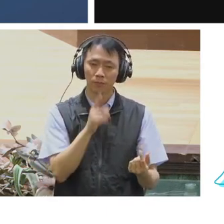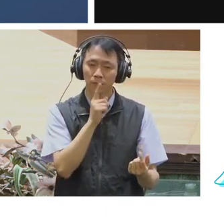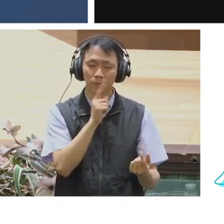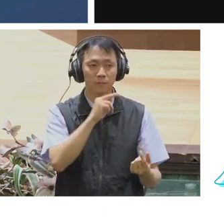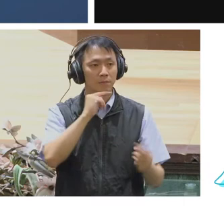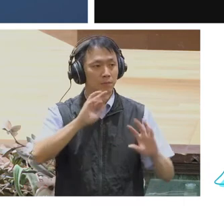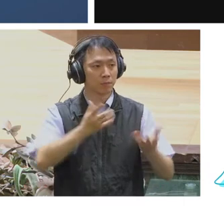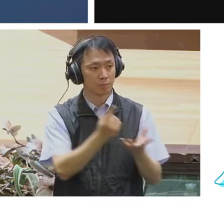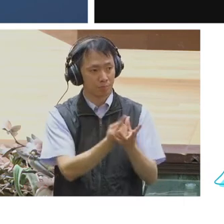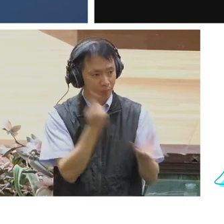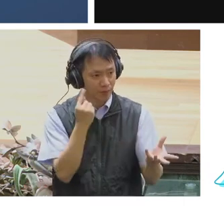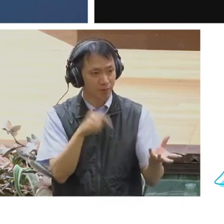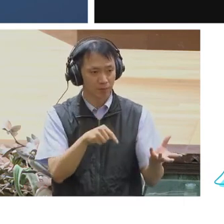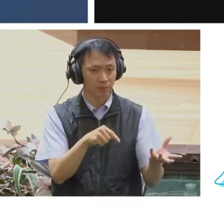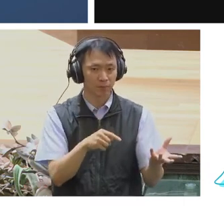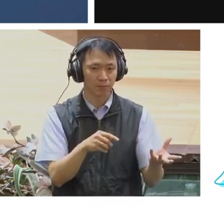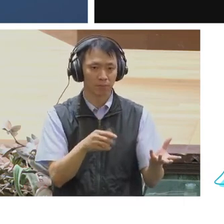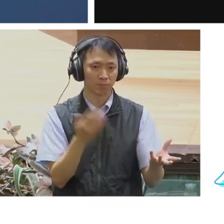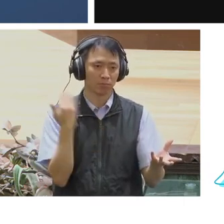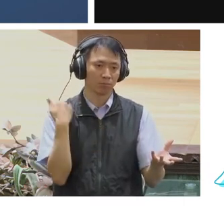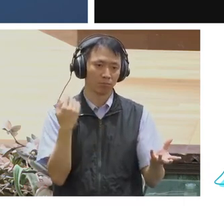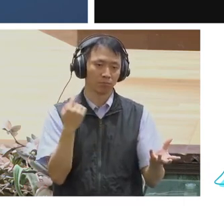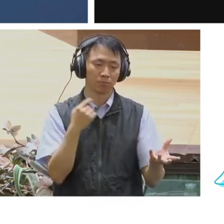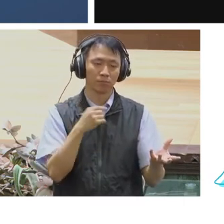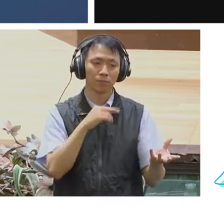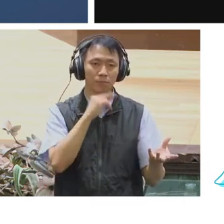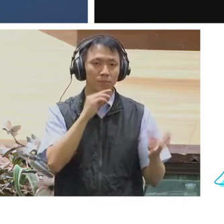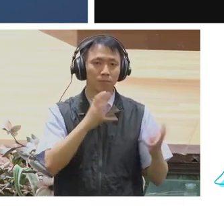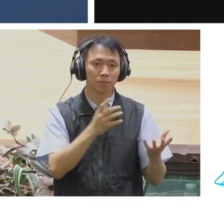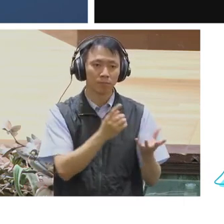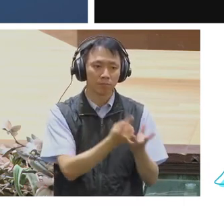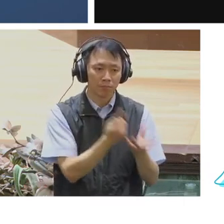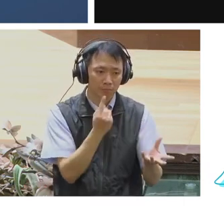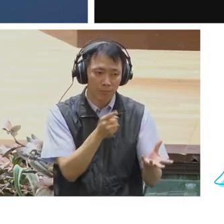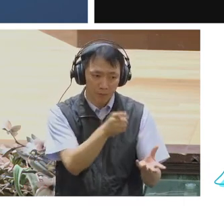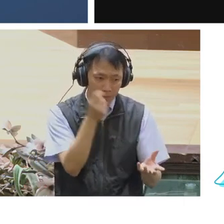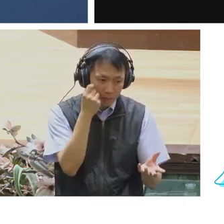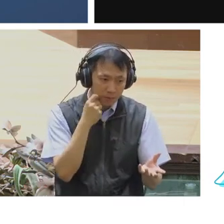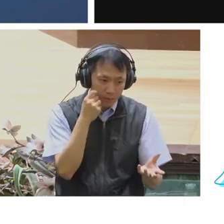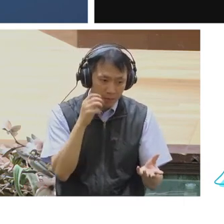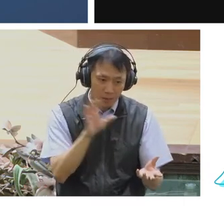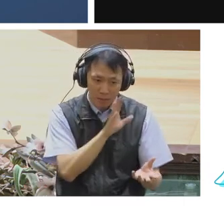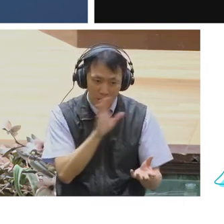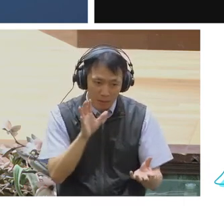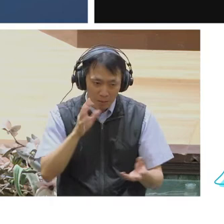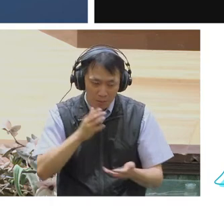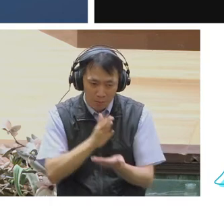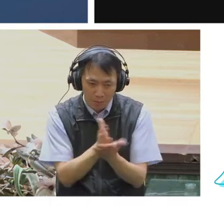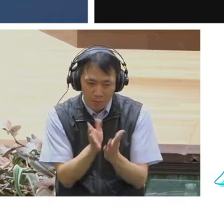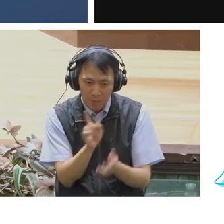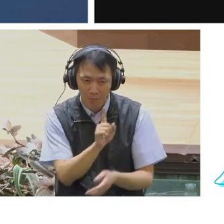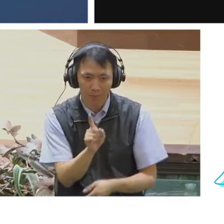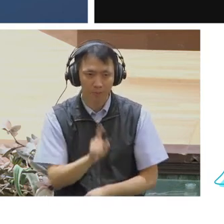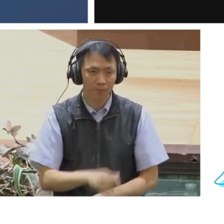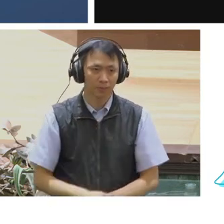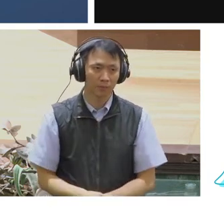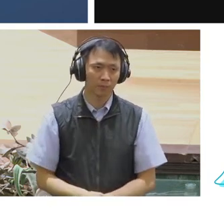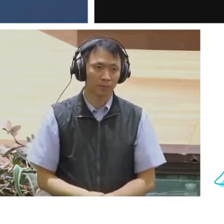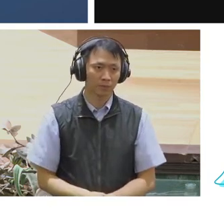are not asking, do you like rock music or jazz music? and then